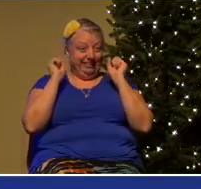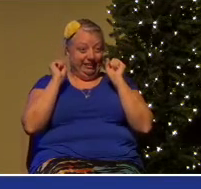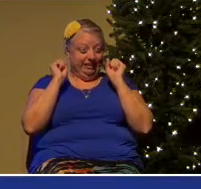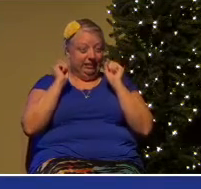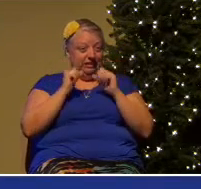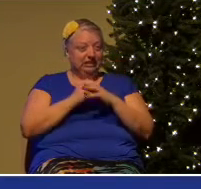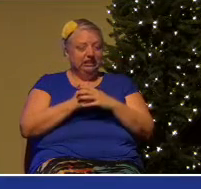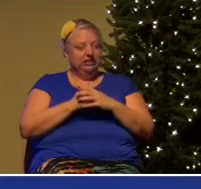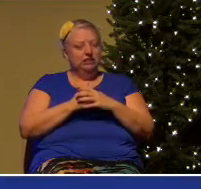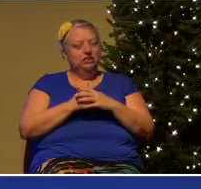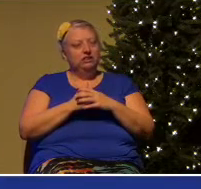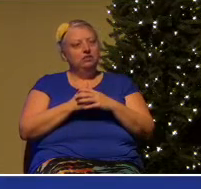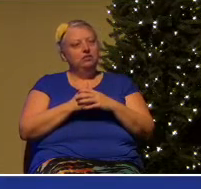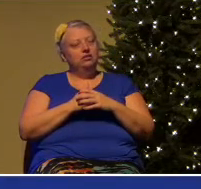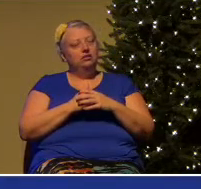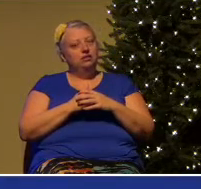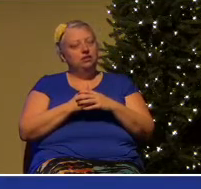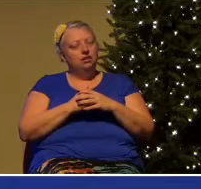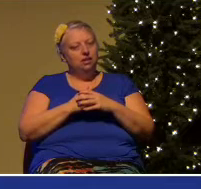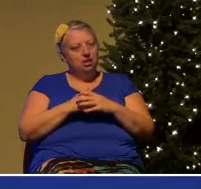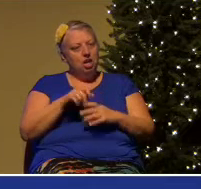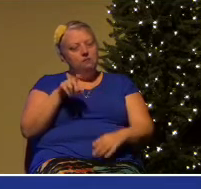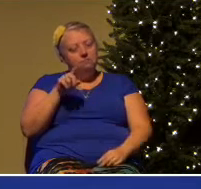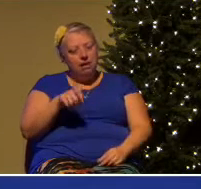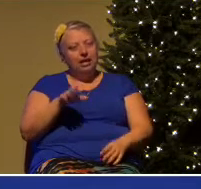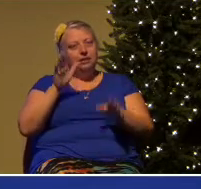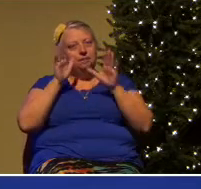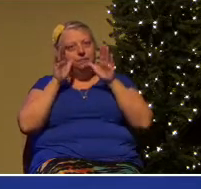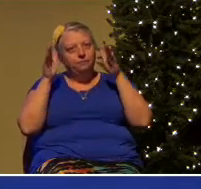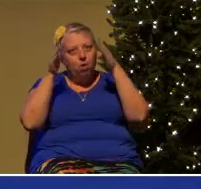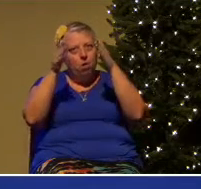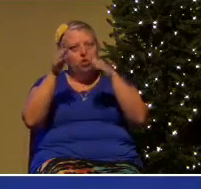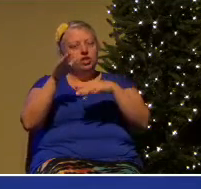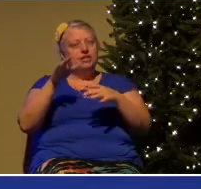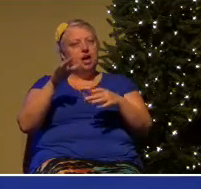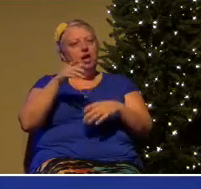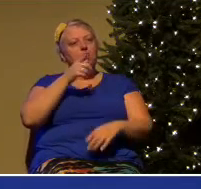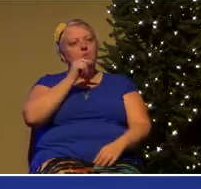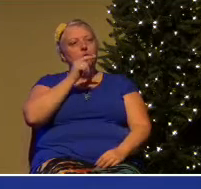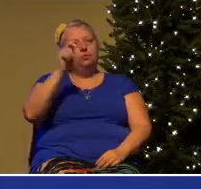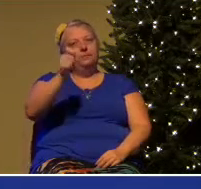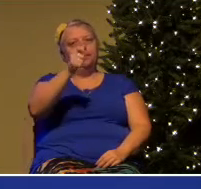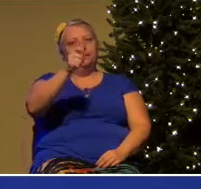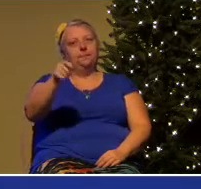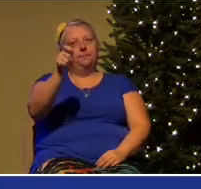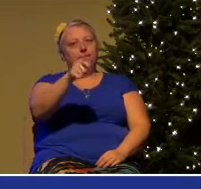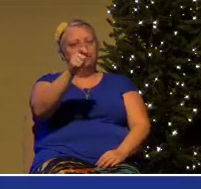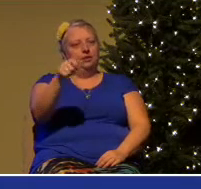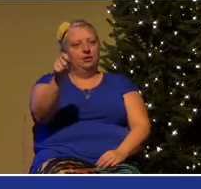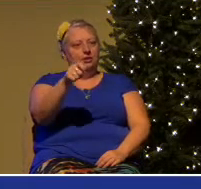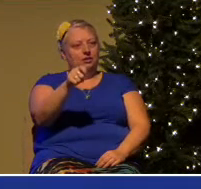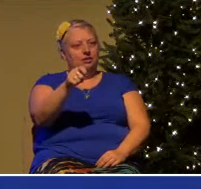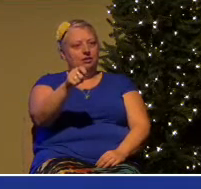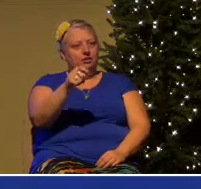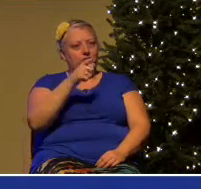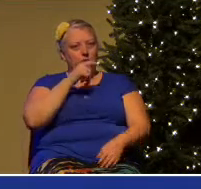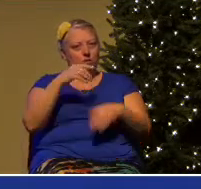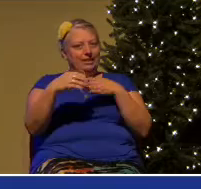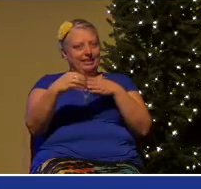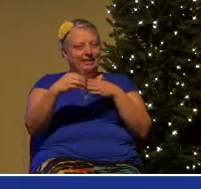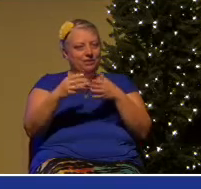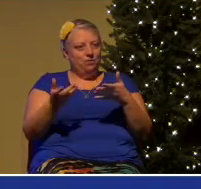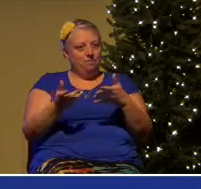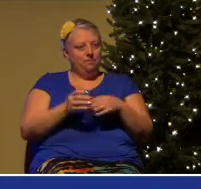part properly, and all listen to the conductor. And so now, this past week, of course, we had the federal